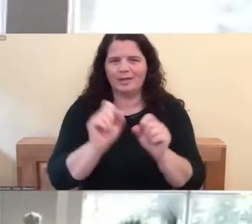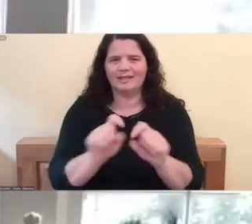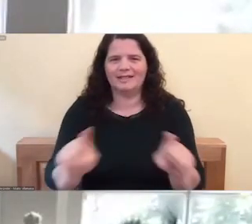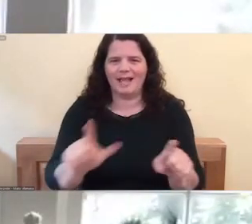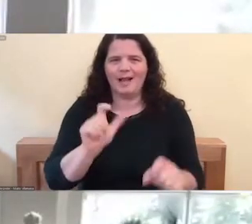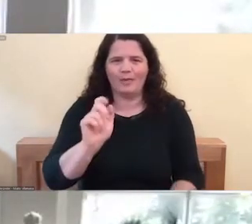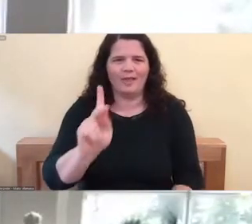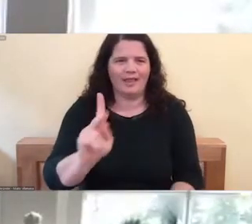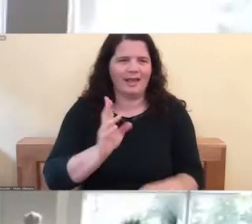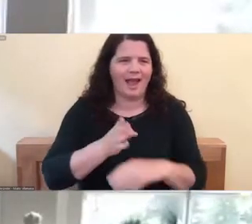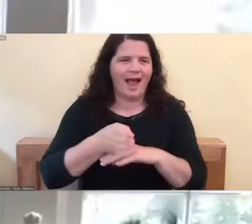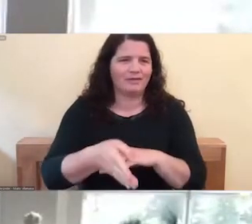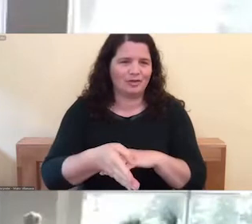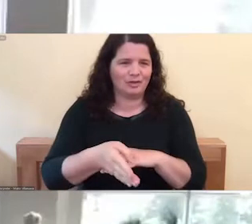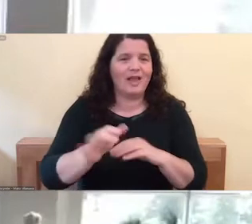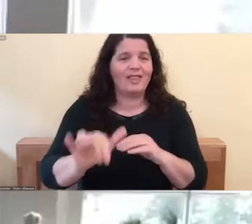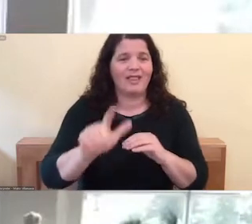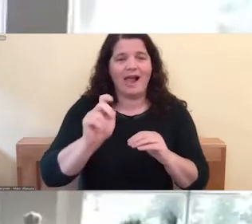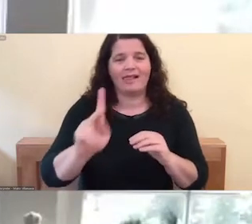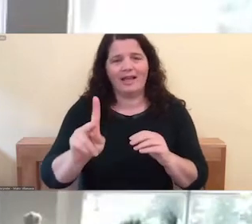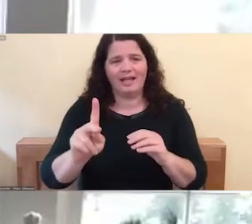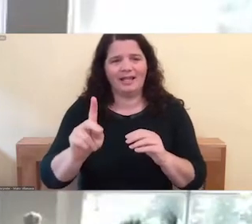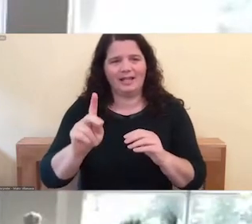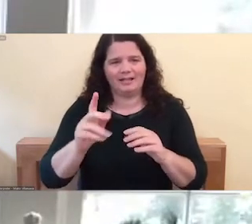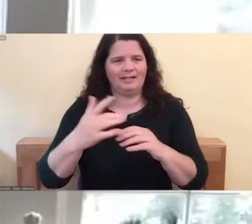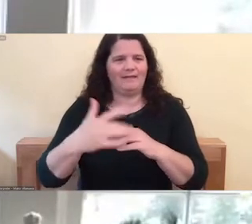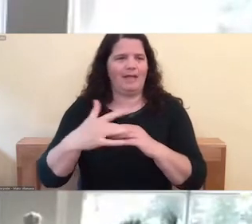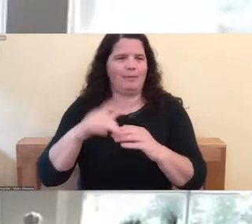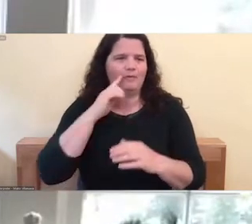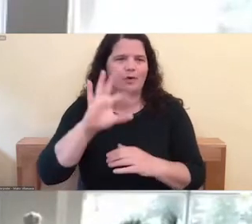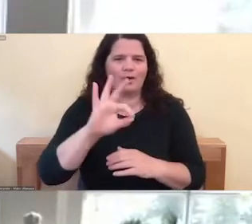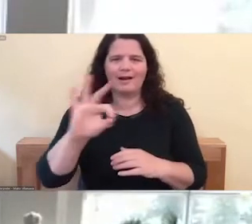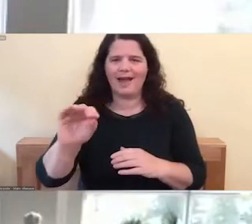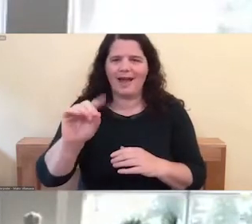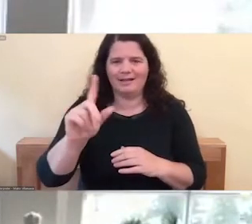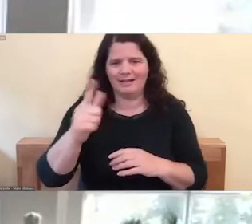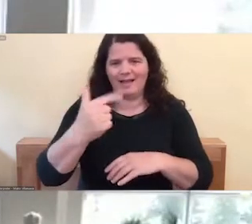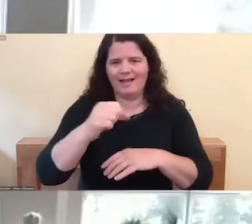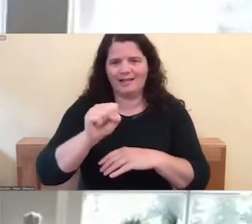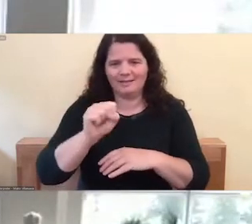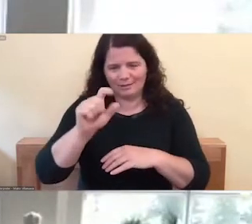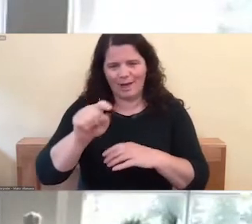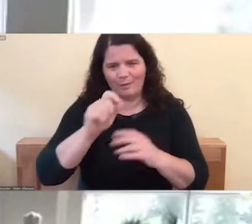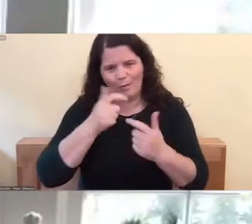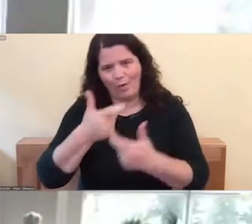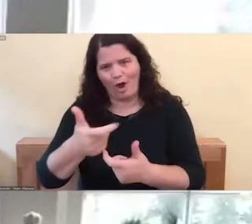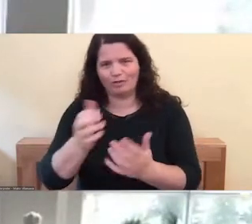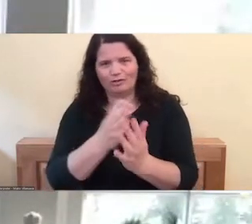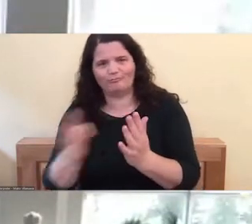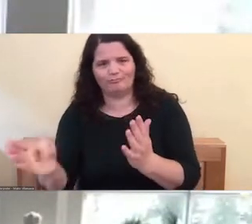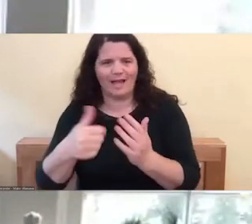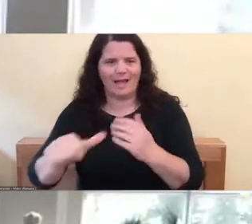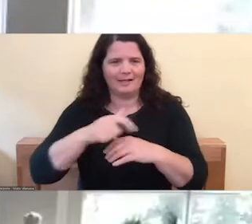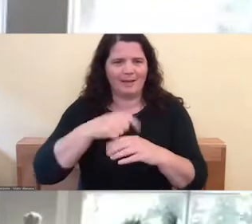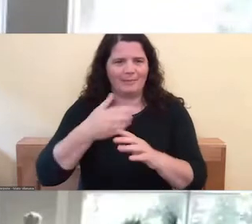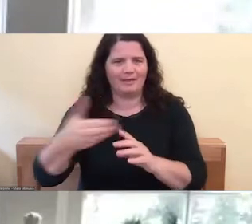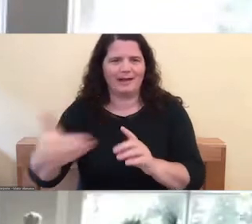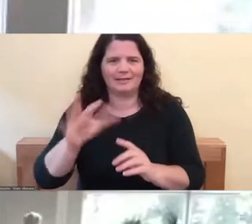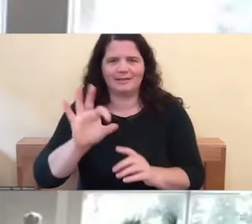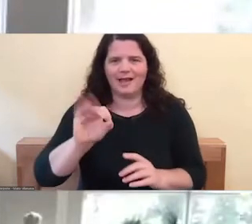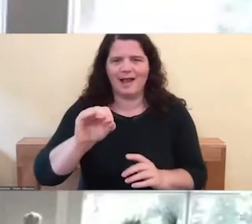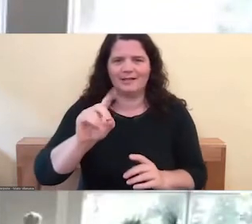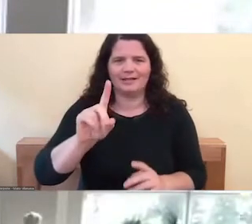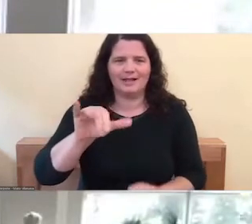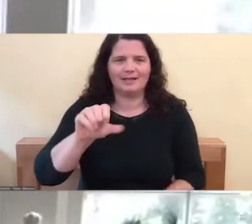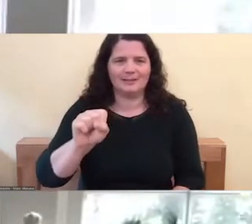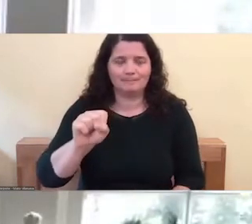good for 90 days. And these sessions are fundraisers for IMCW and